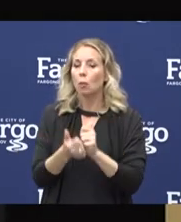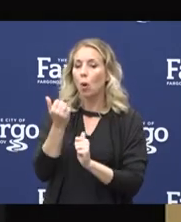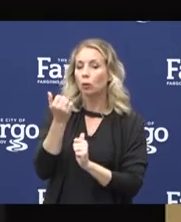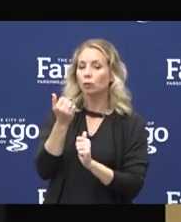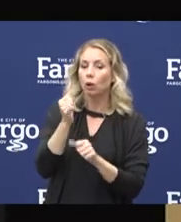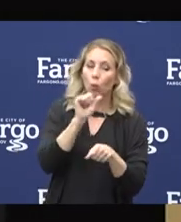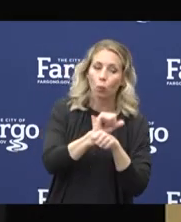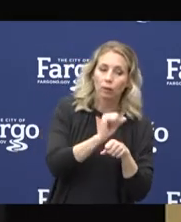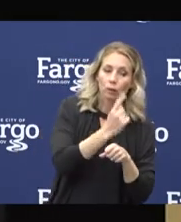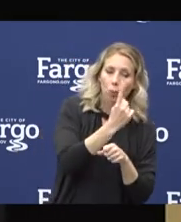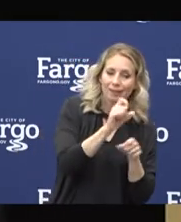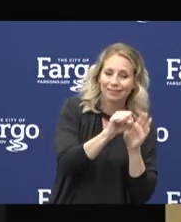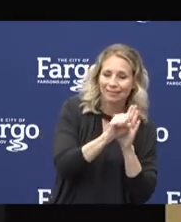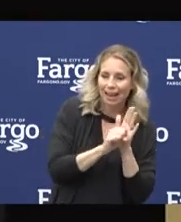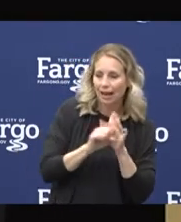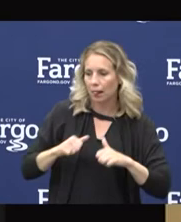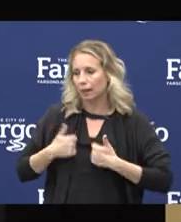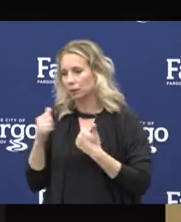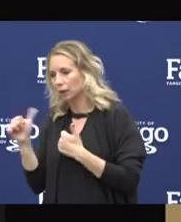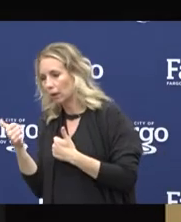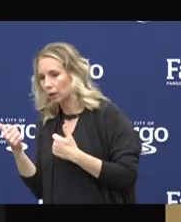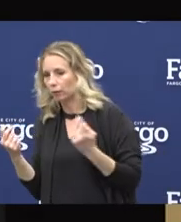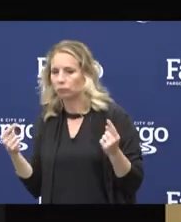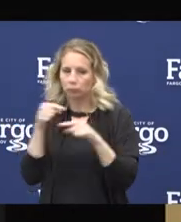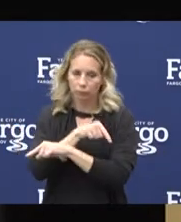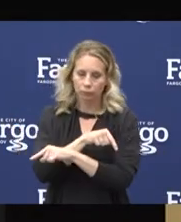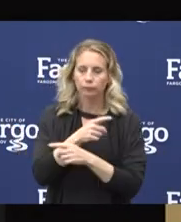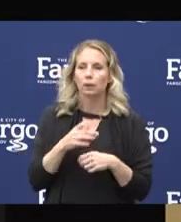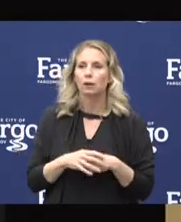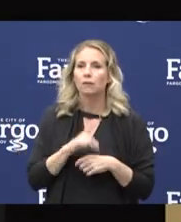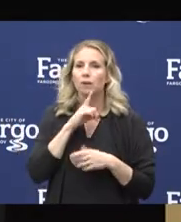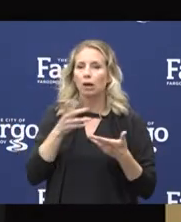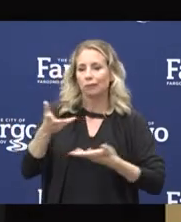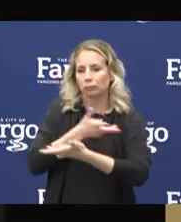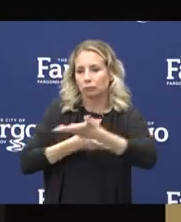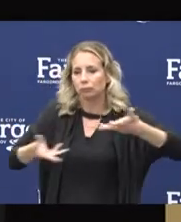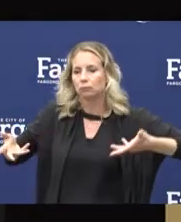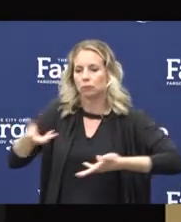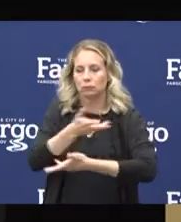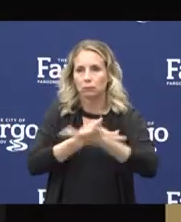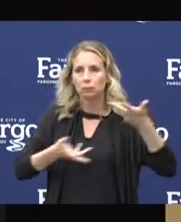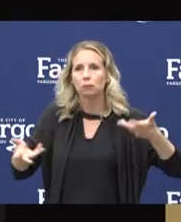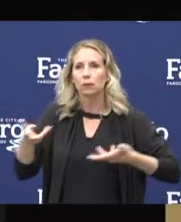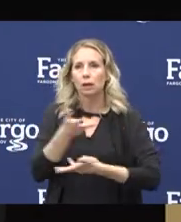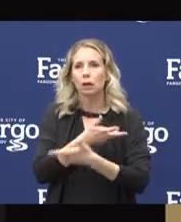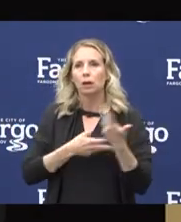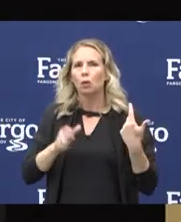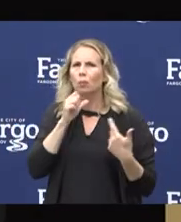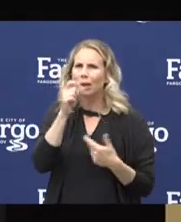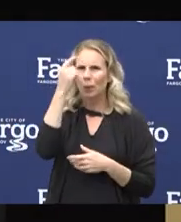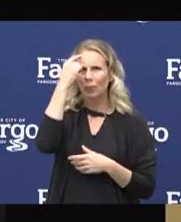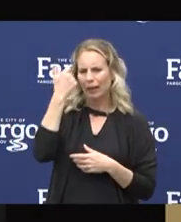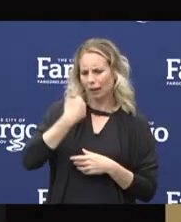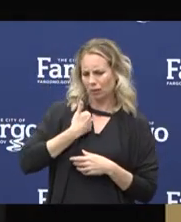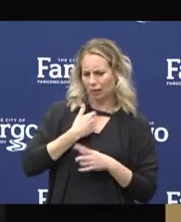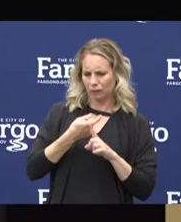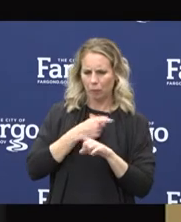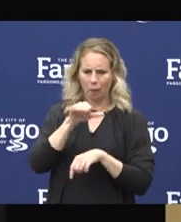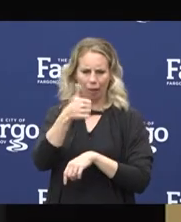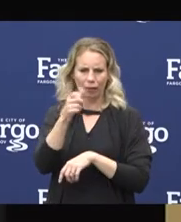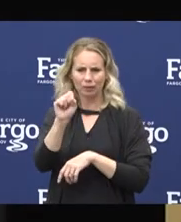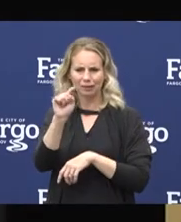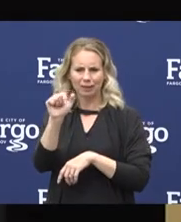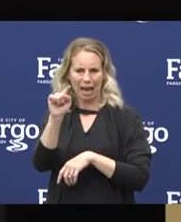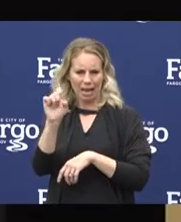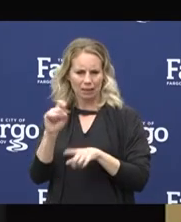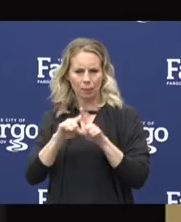lives in another, so we are very fluid. We frequently do not view ourselves as being from different states, but rather that we're one